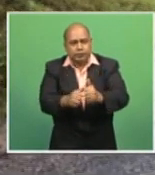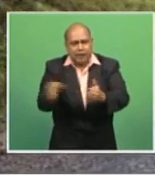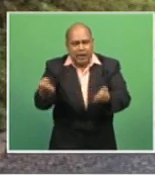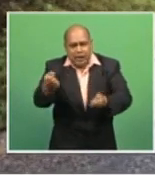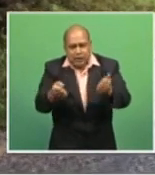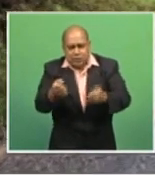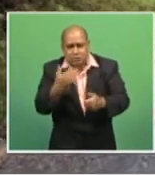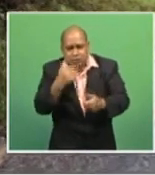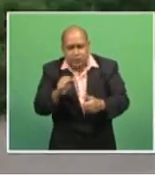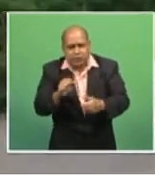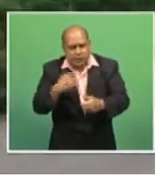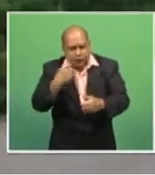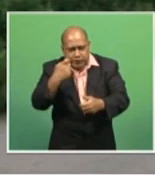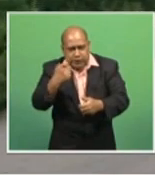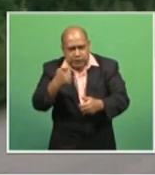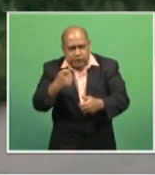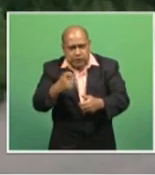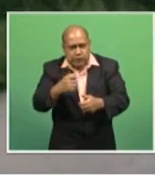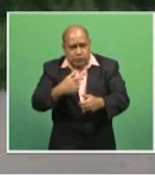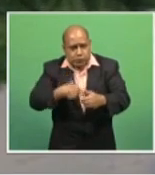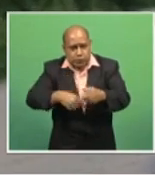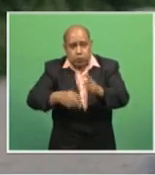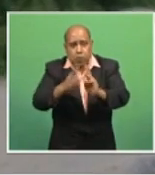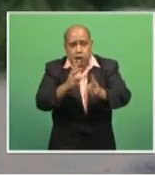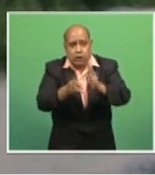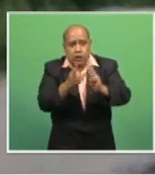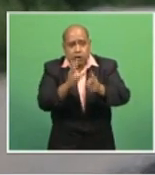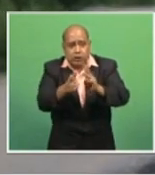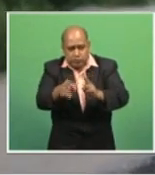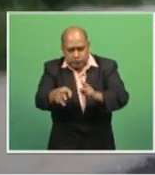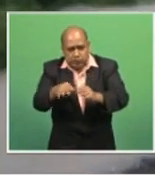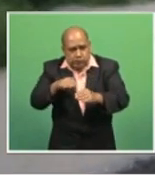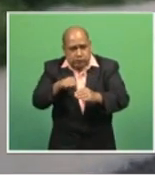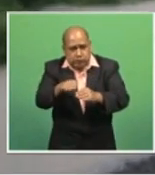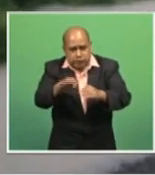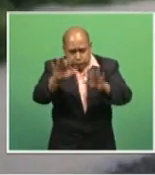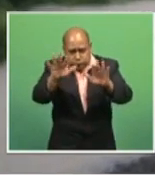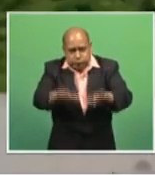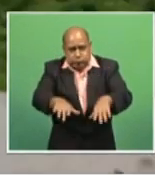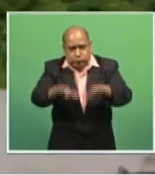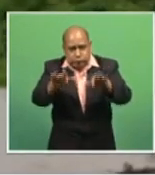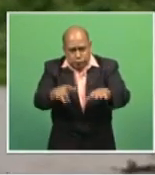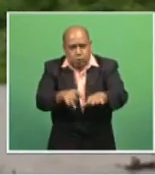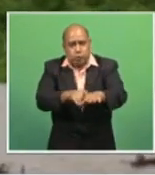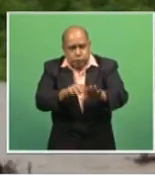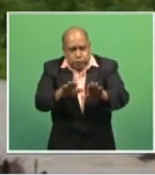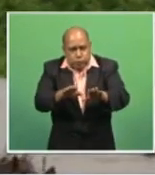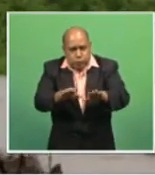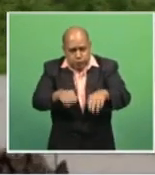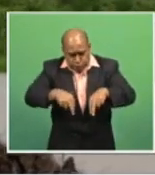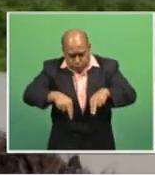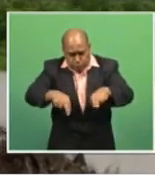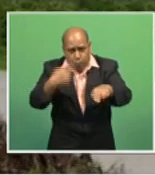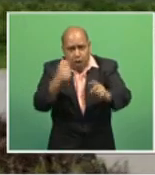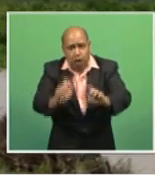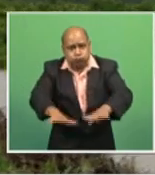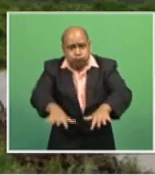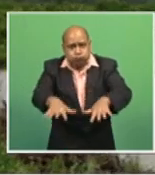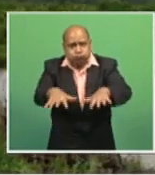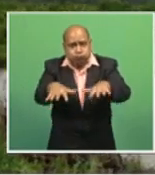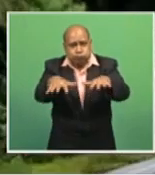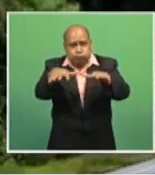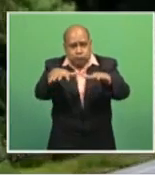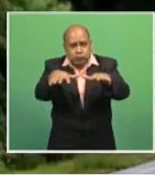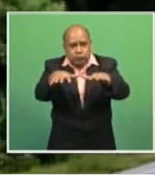Jonathan Moore says the heavy rain can easily result in road surface flooding. He adds their team are currently on the ground assessing the